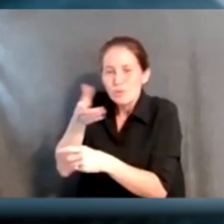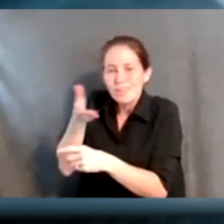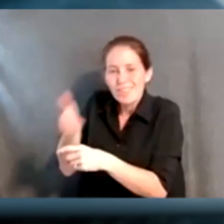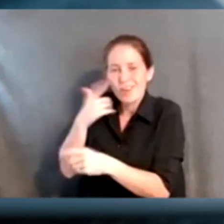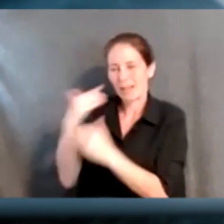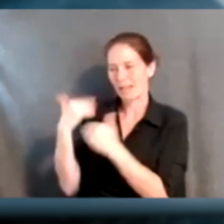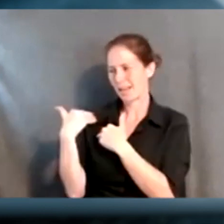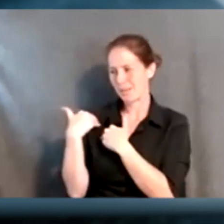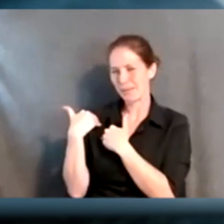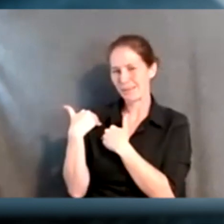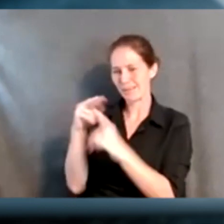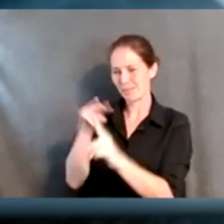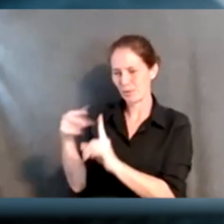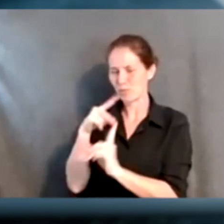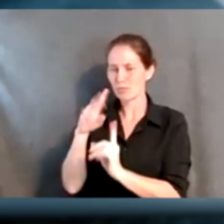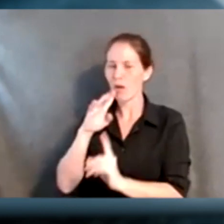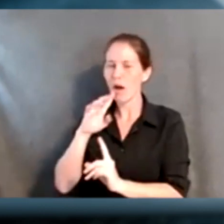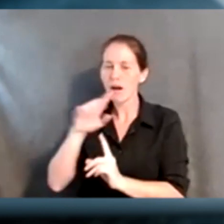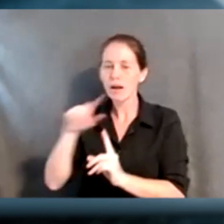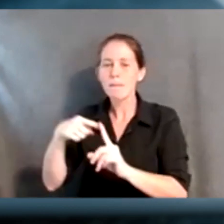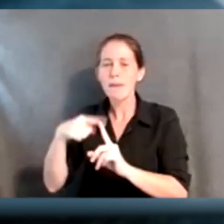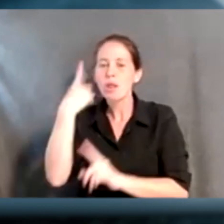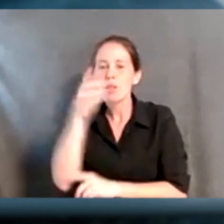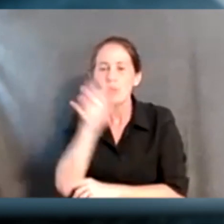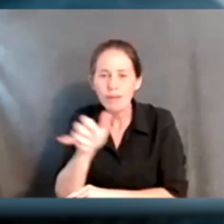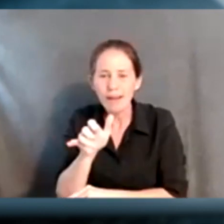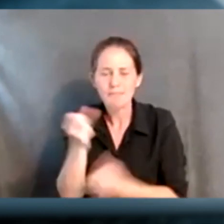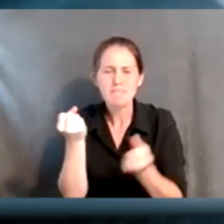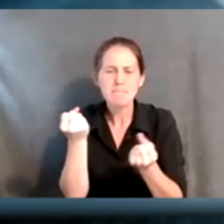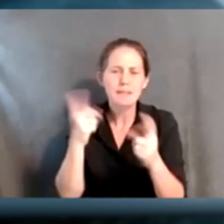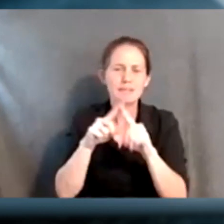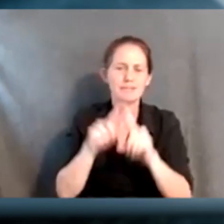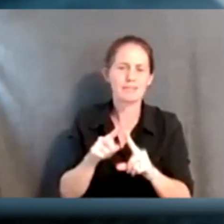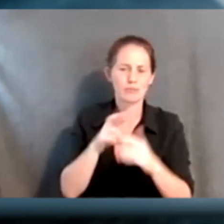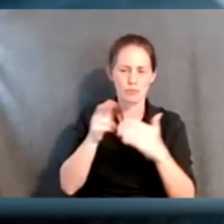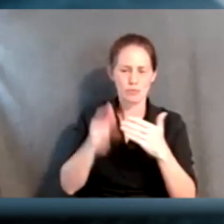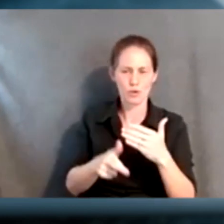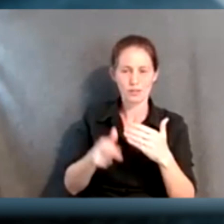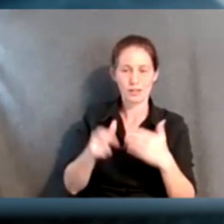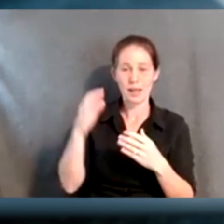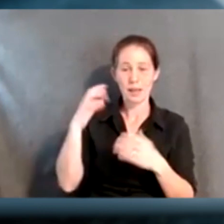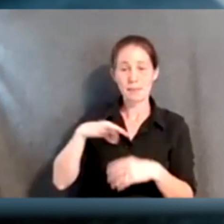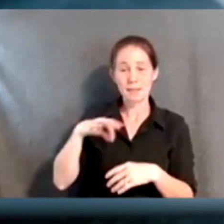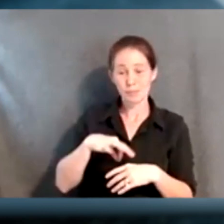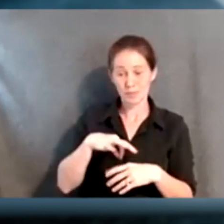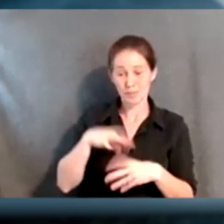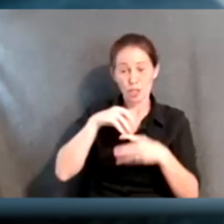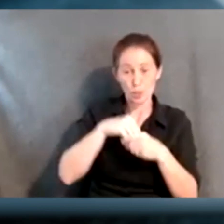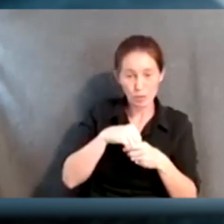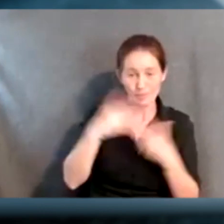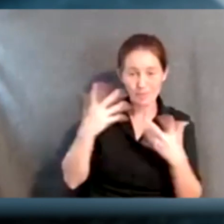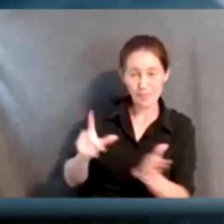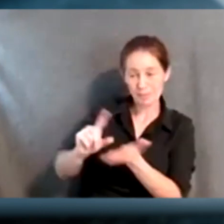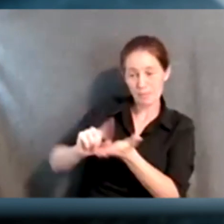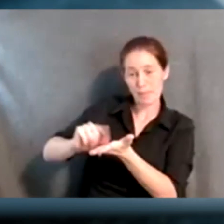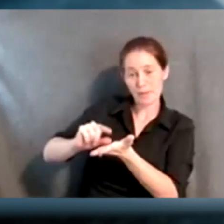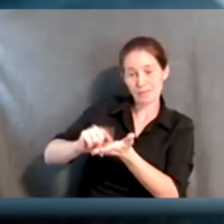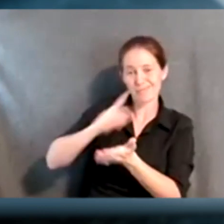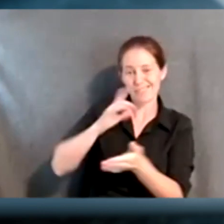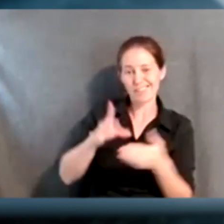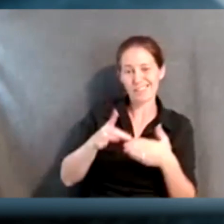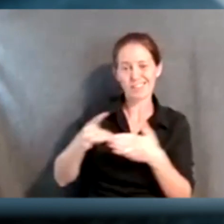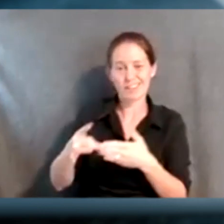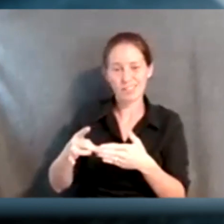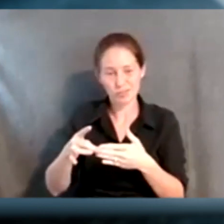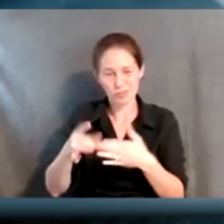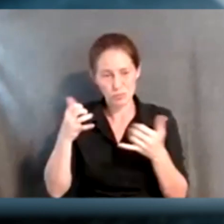start talking about what this work looks like. And there's been a number of reports that Pittsburgh has been a part of and has published itself that has led us to